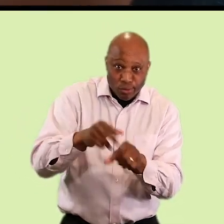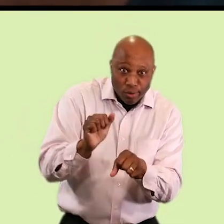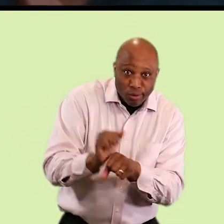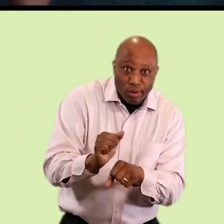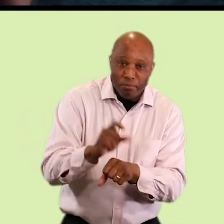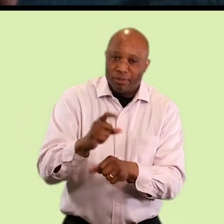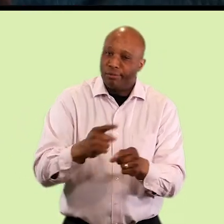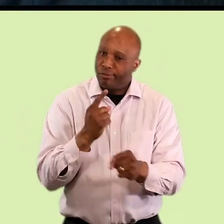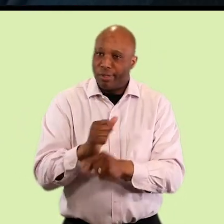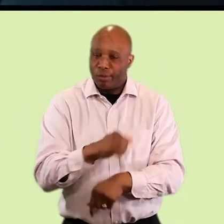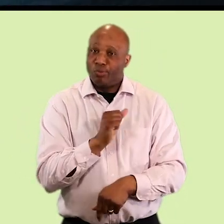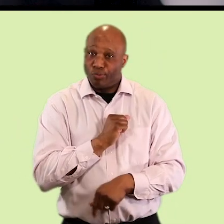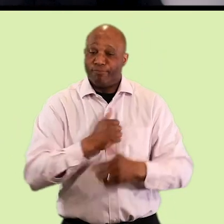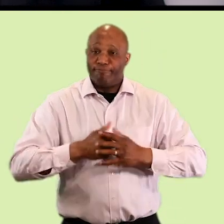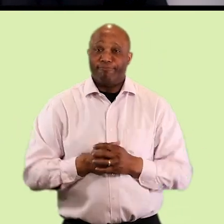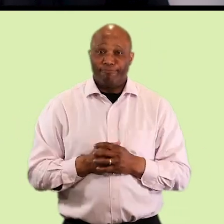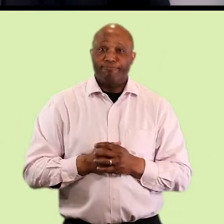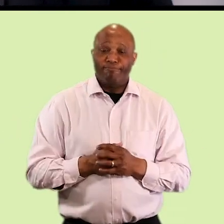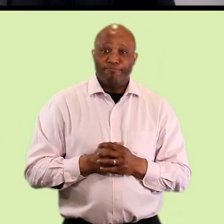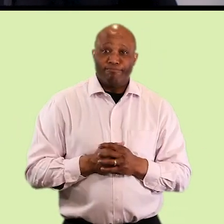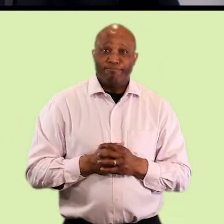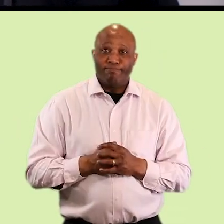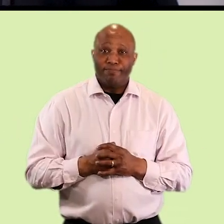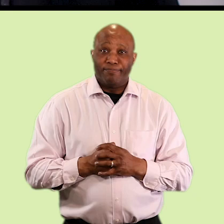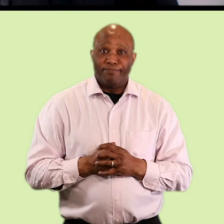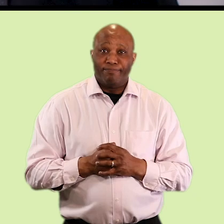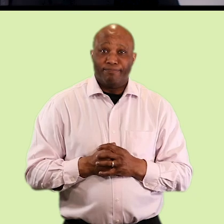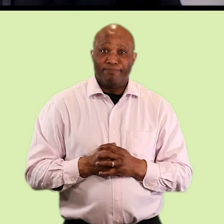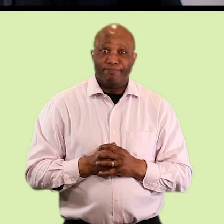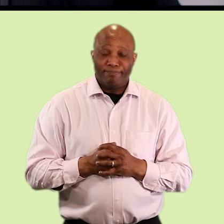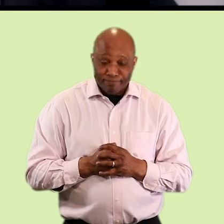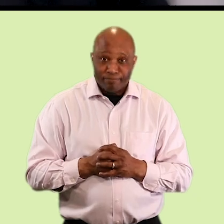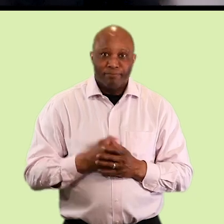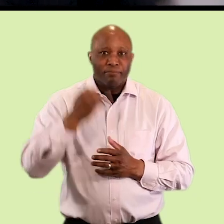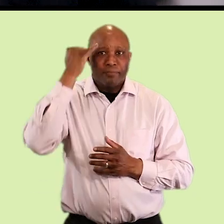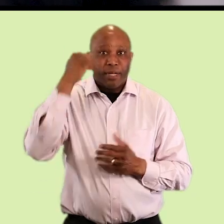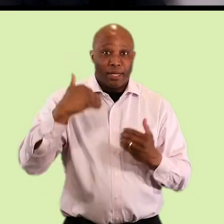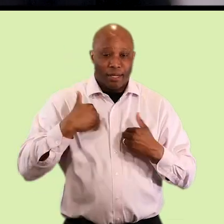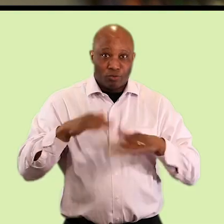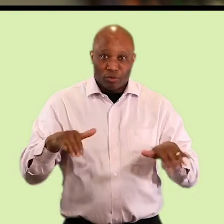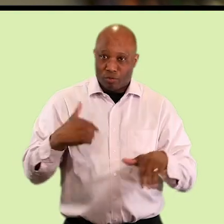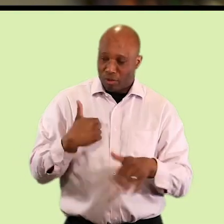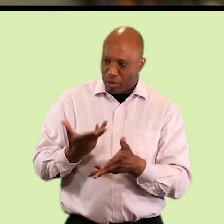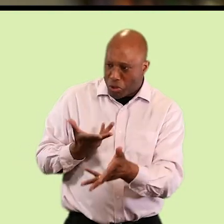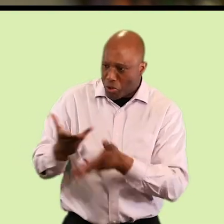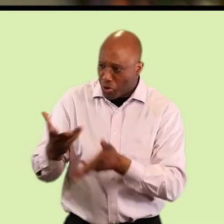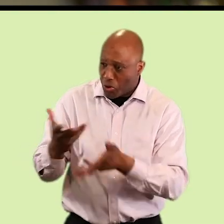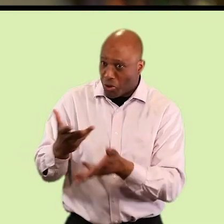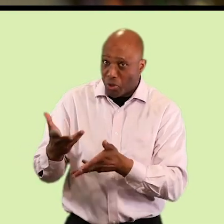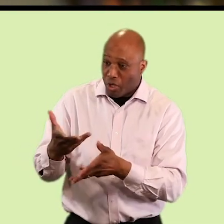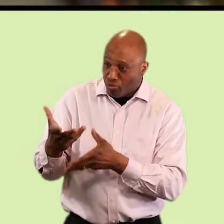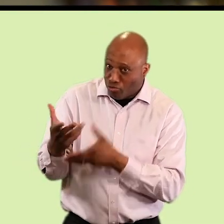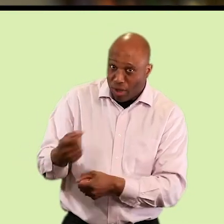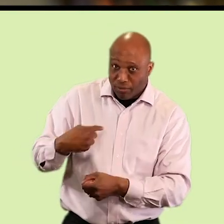a parent trusts a child in your hand, that means you're doing a good service. I work